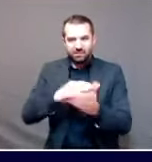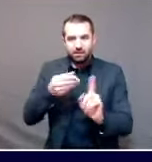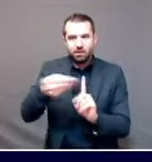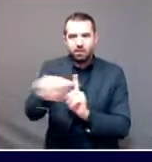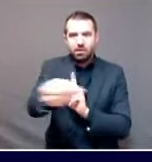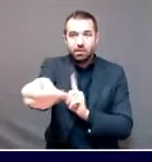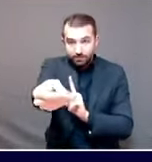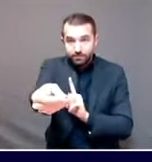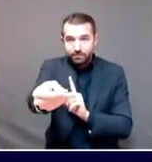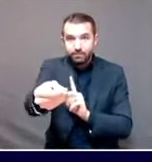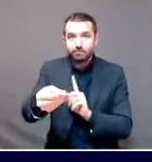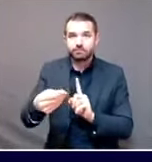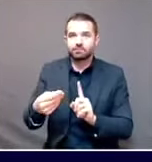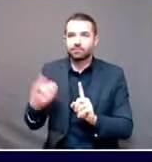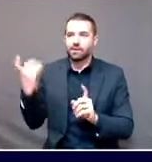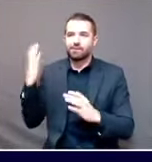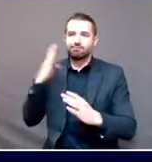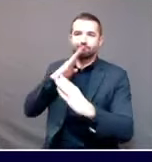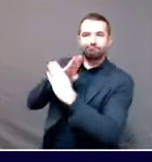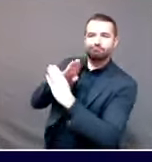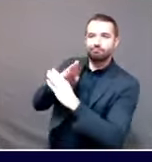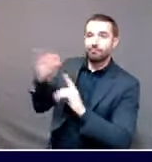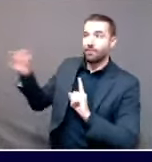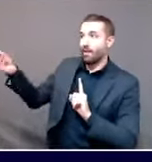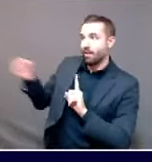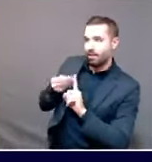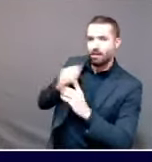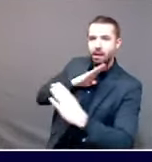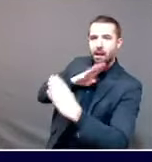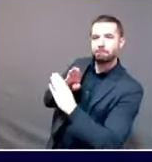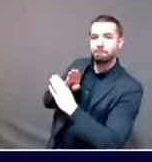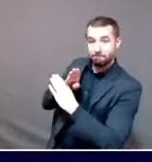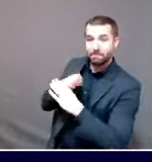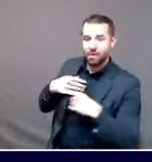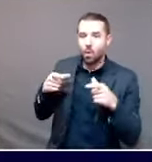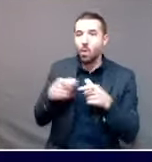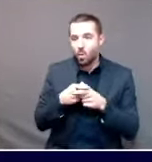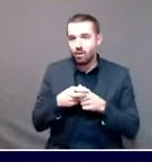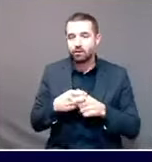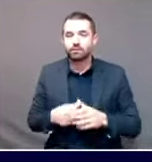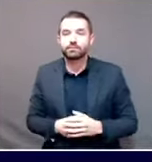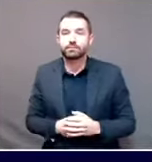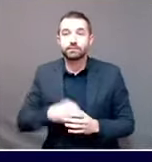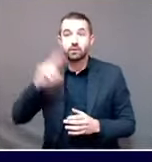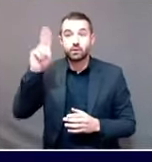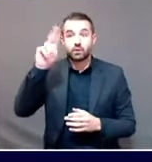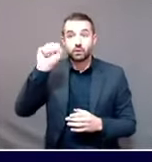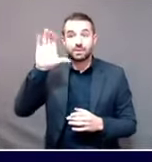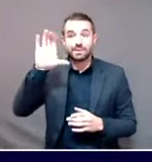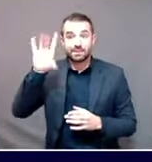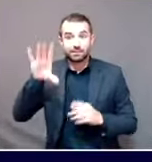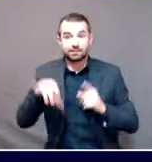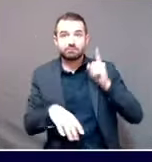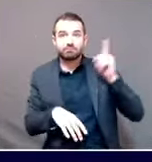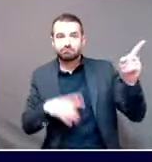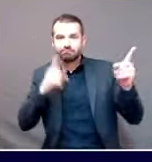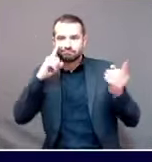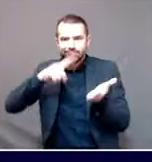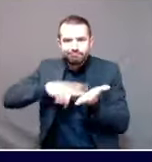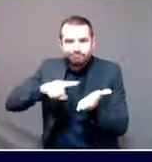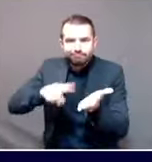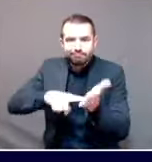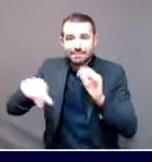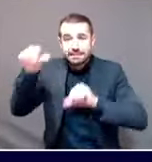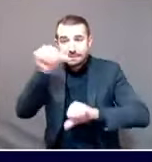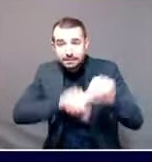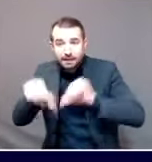been studying how long that period of strict quarantine should or can last. Up until now, it